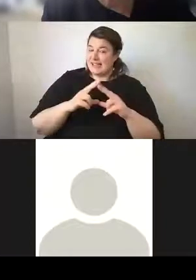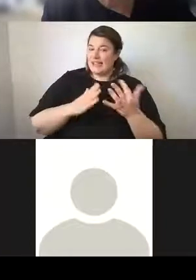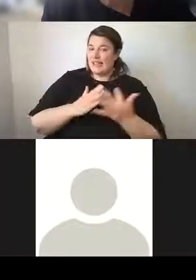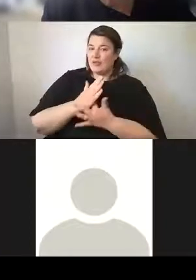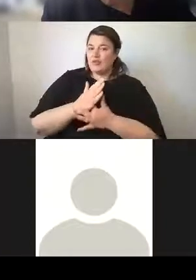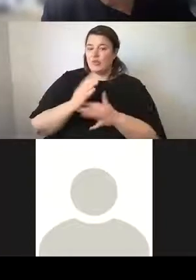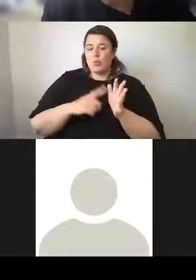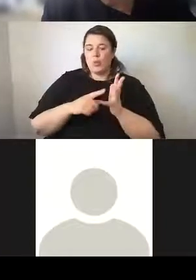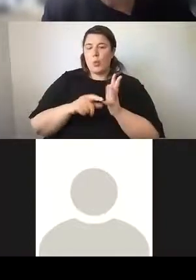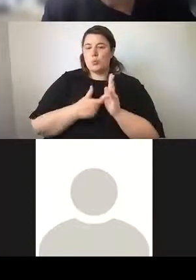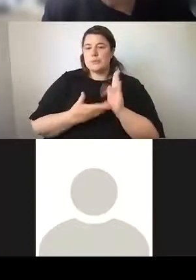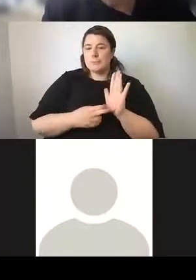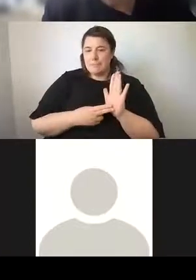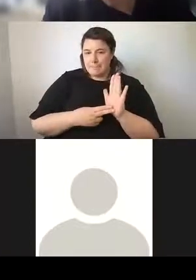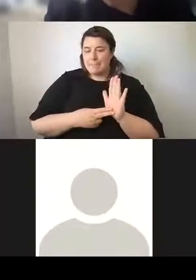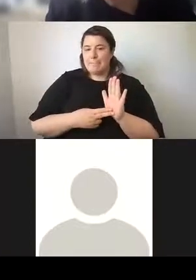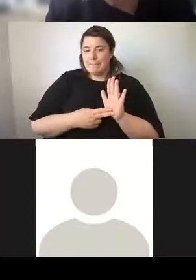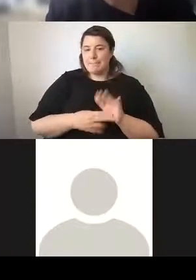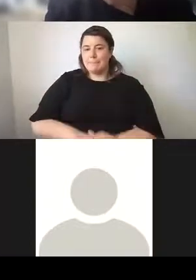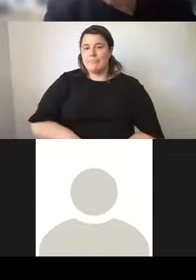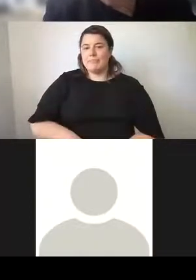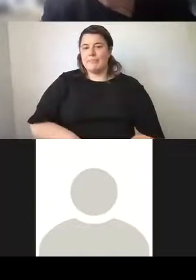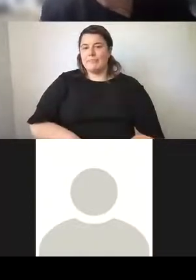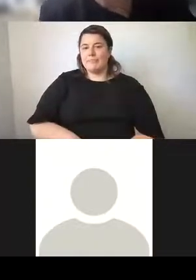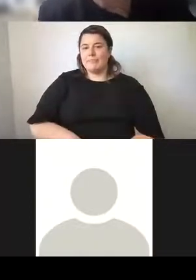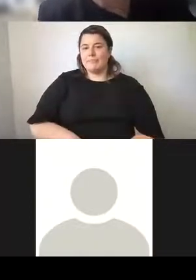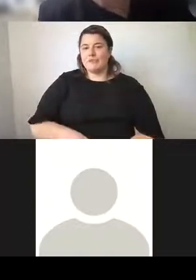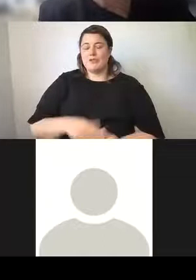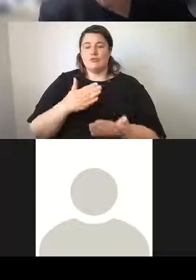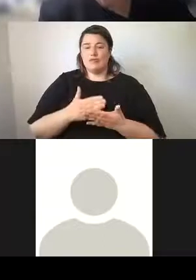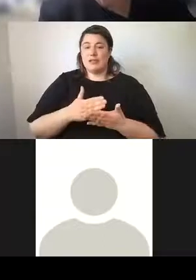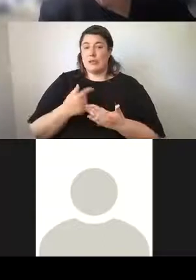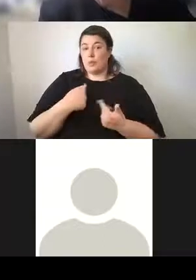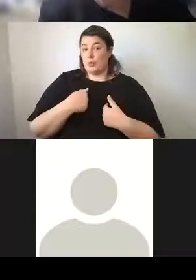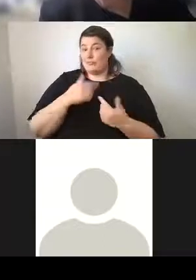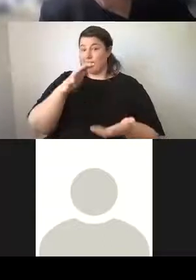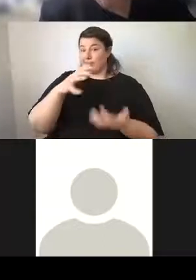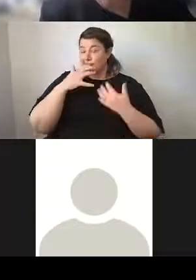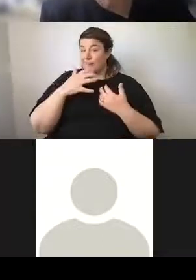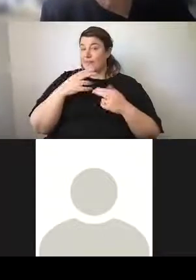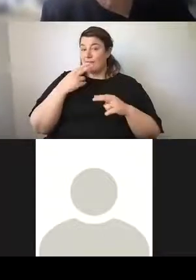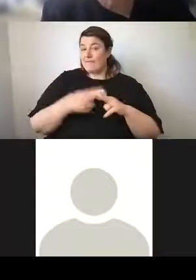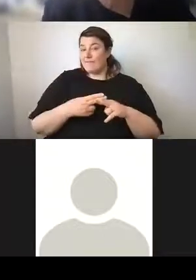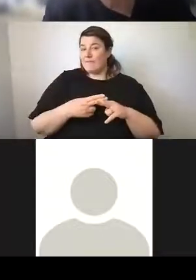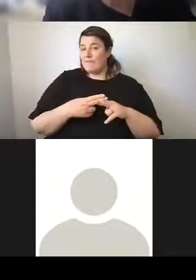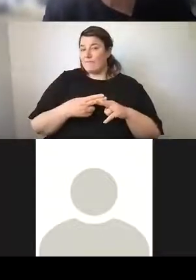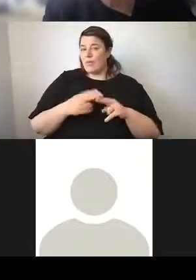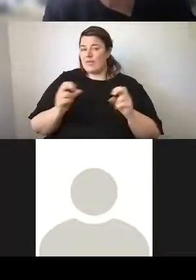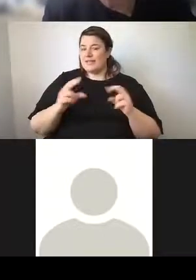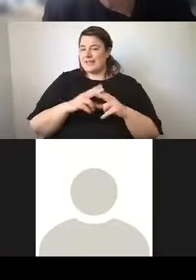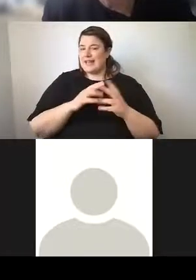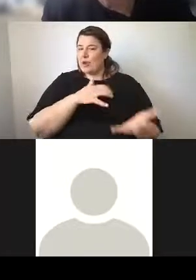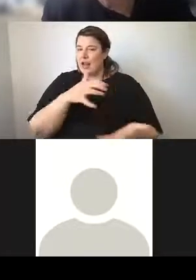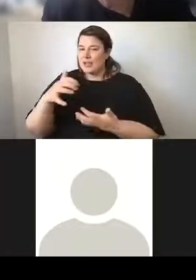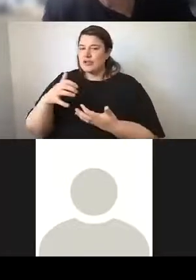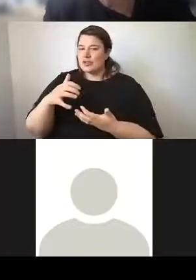autumn. And this was an acquisition that we made for the Civic Collection. Just to